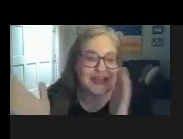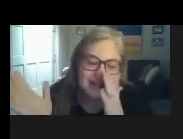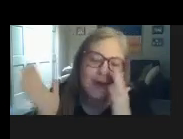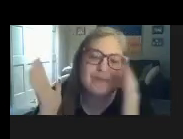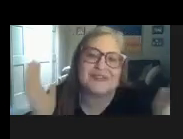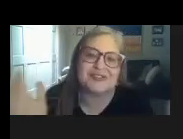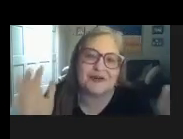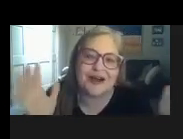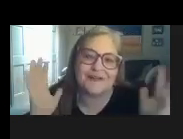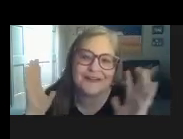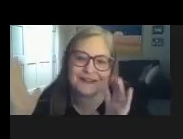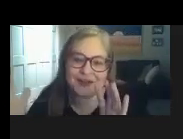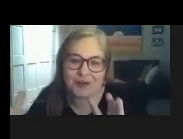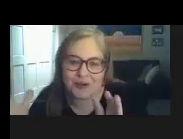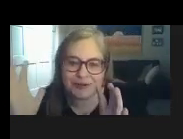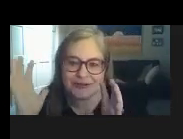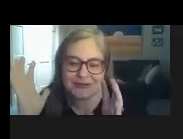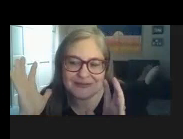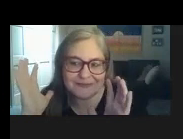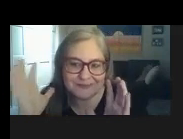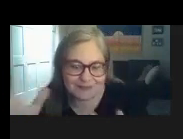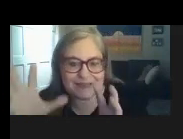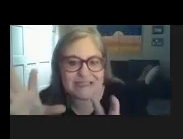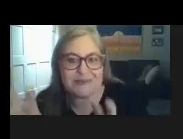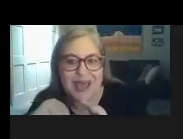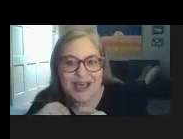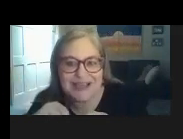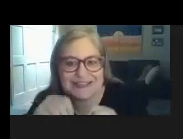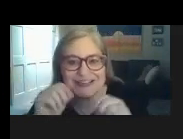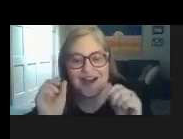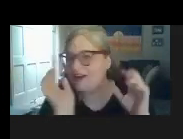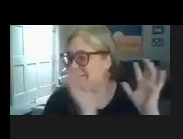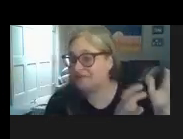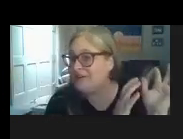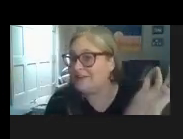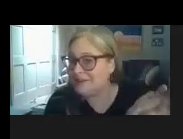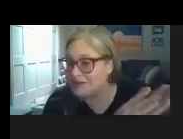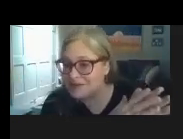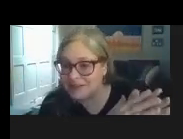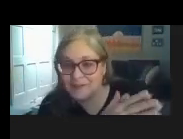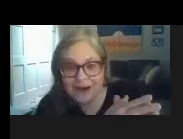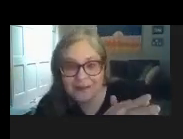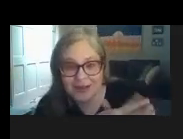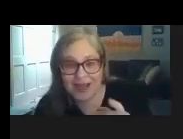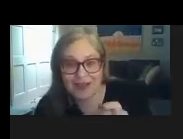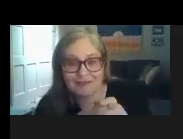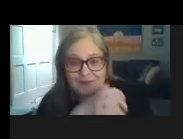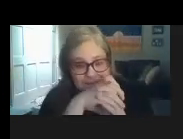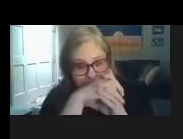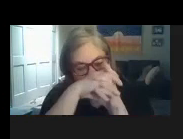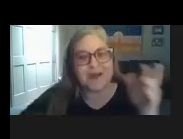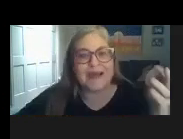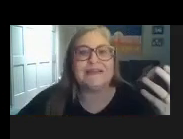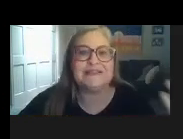it happens so it often that the goals the team has are different than the goals that the parent might have